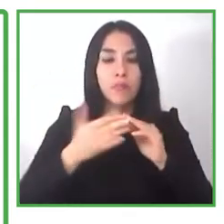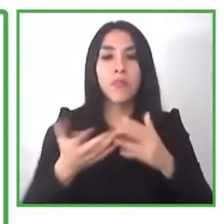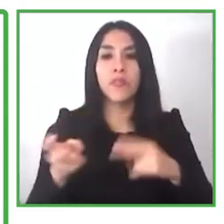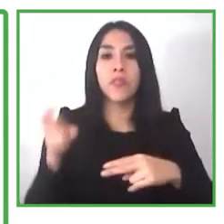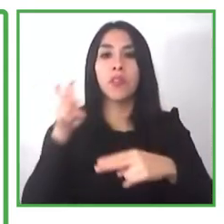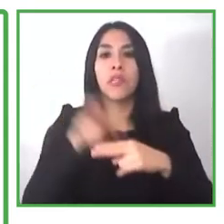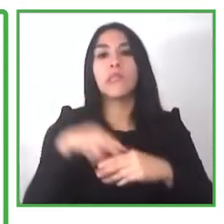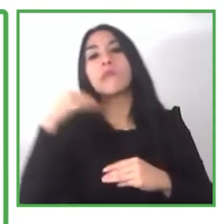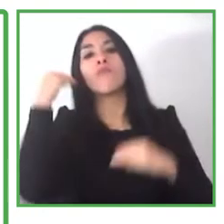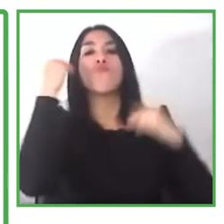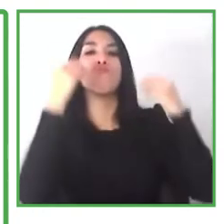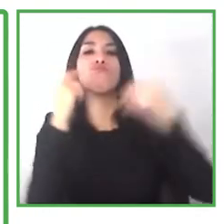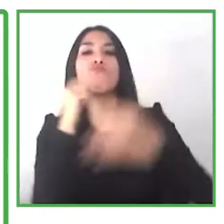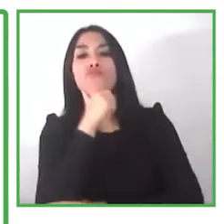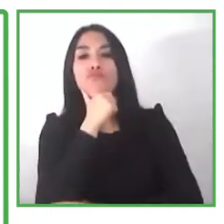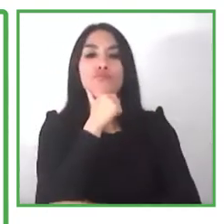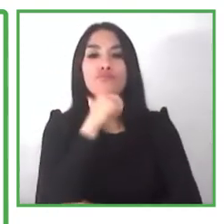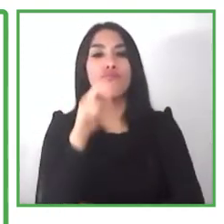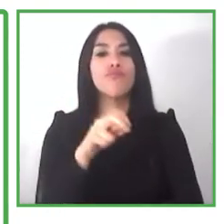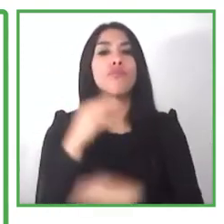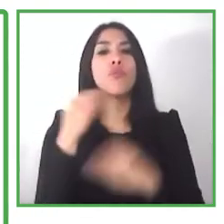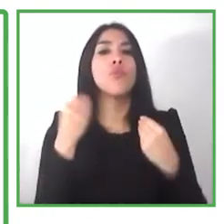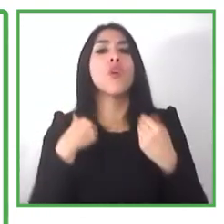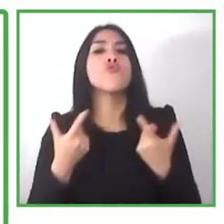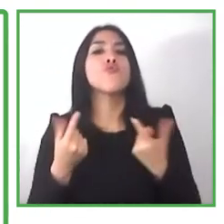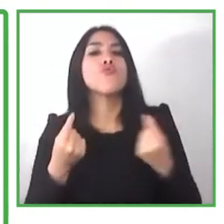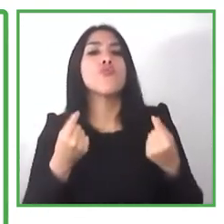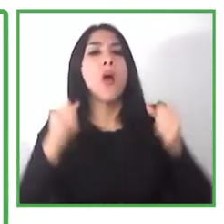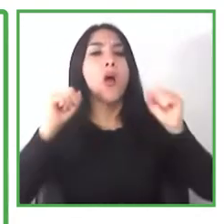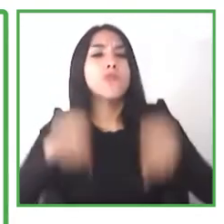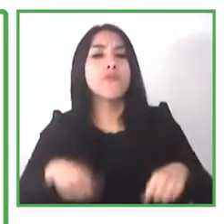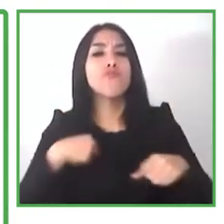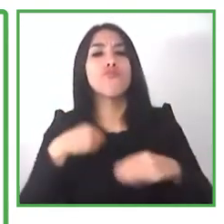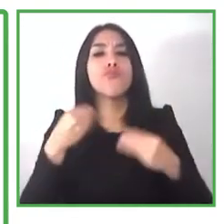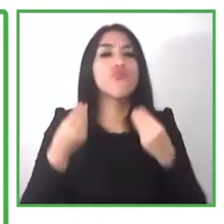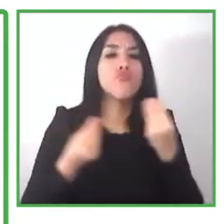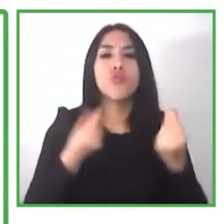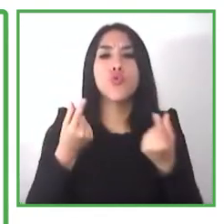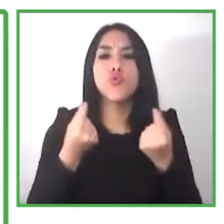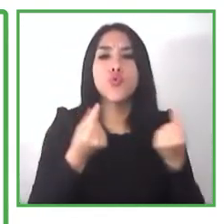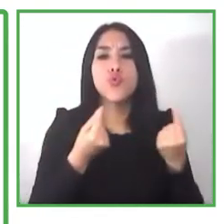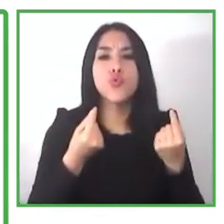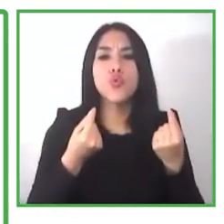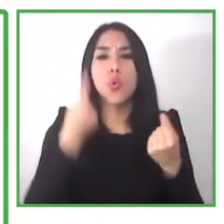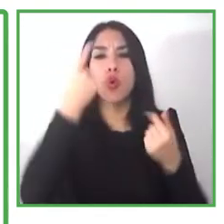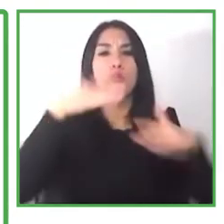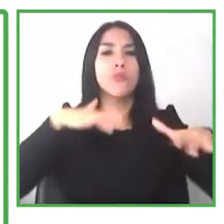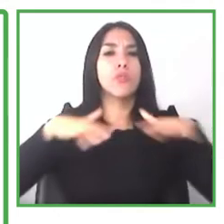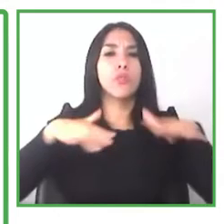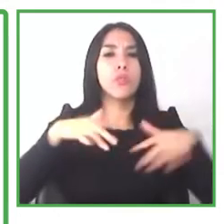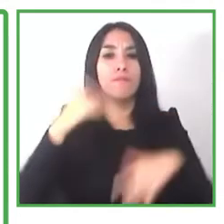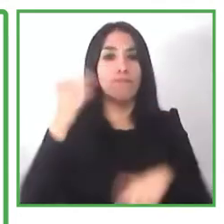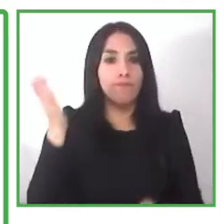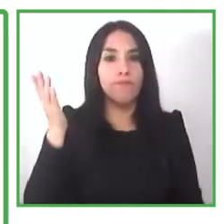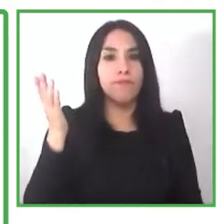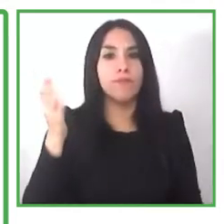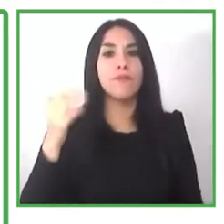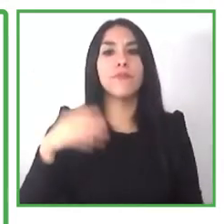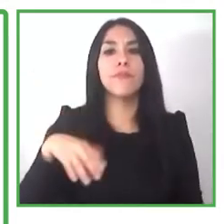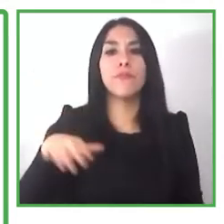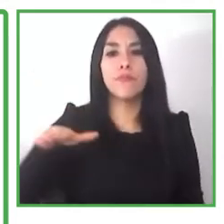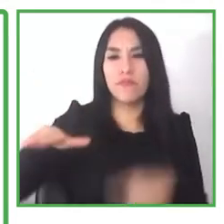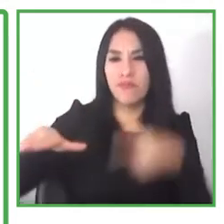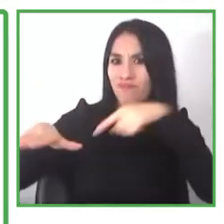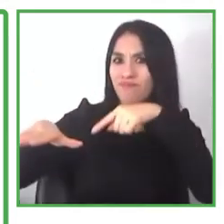she's living independently where she's not hanging around at home doing nothing where she actually is out in society where